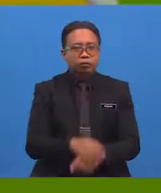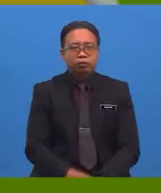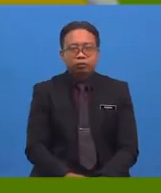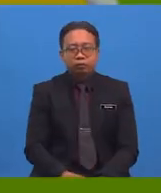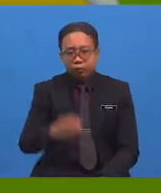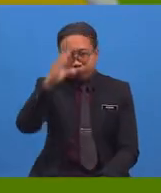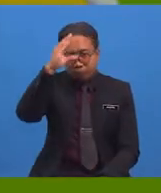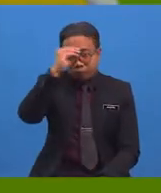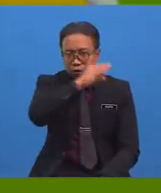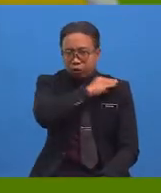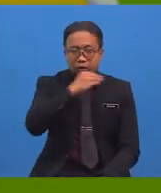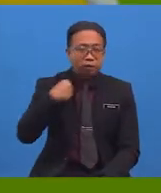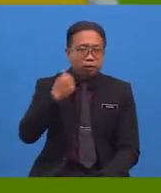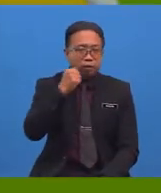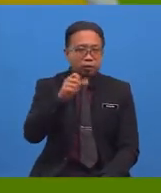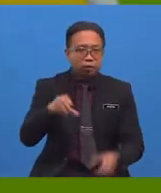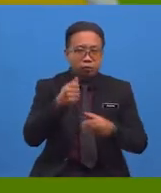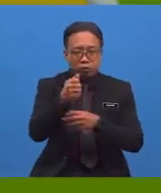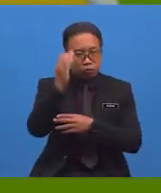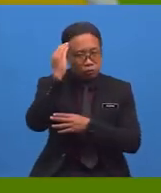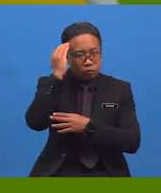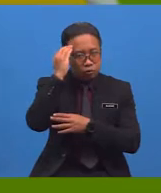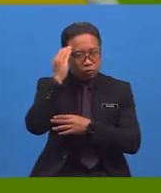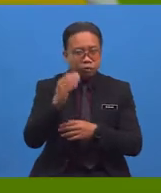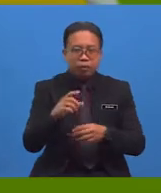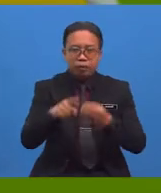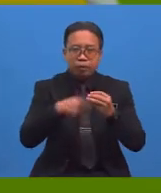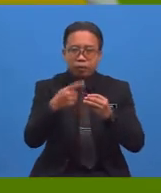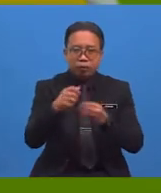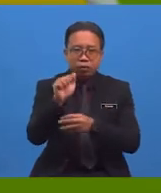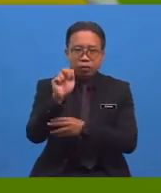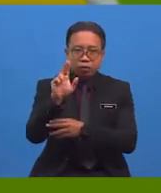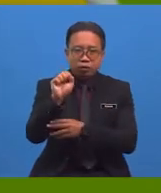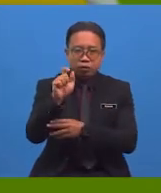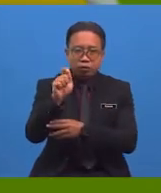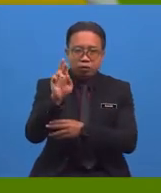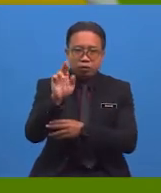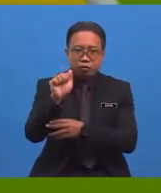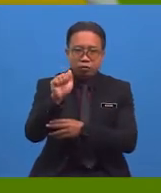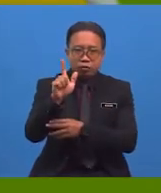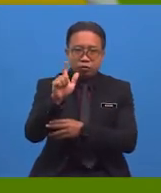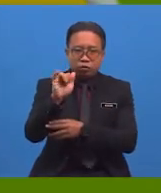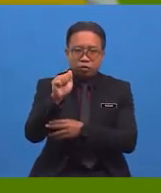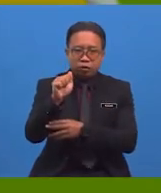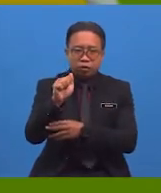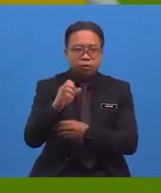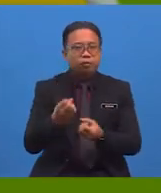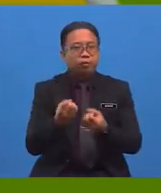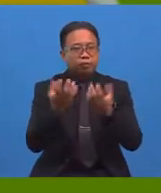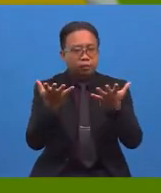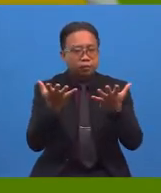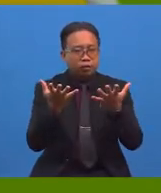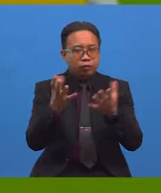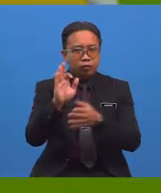Boys and girls, do you know any fun facts about Australia? I am certain that there are